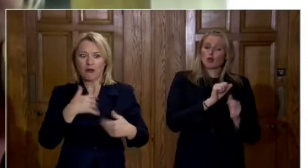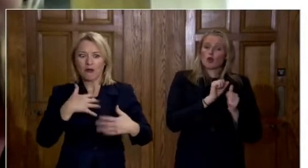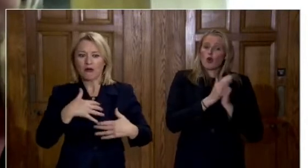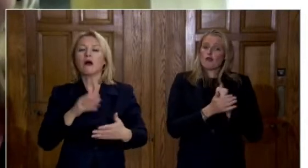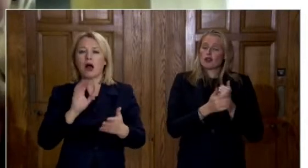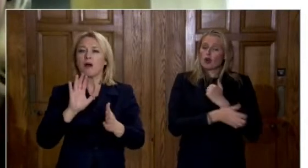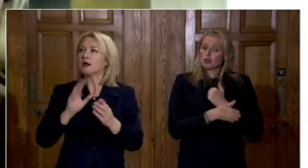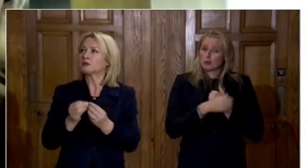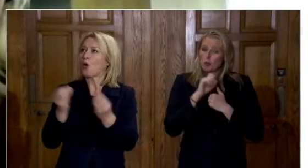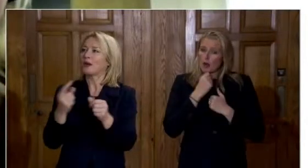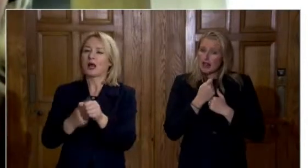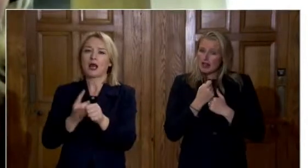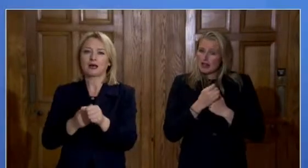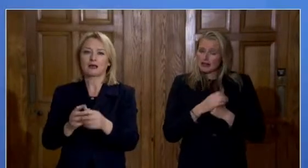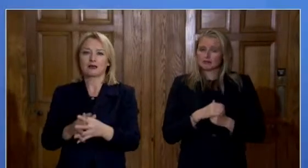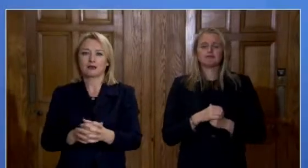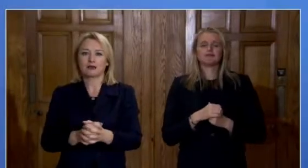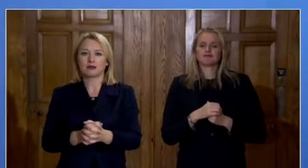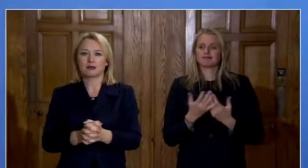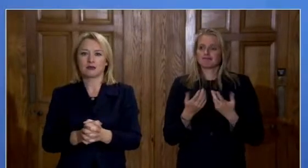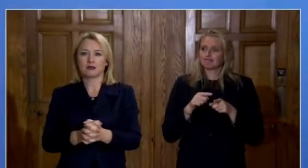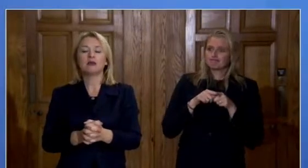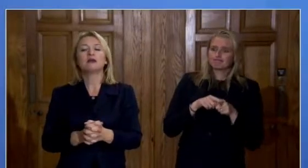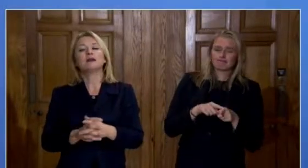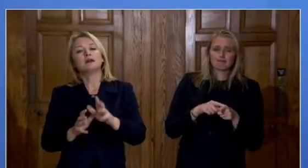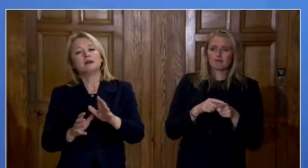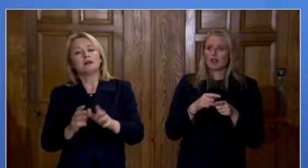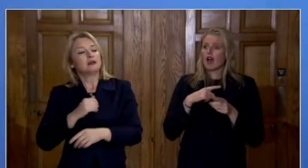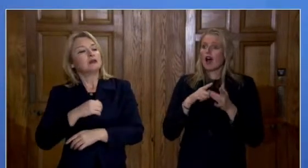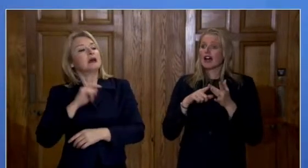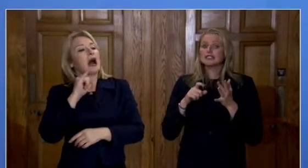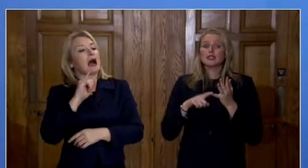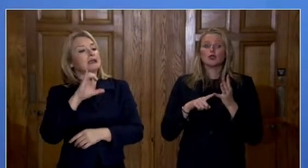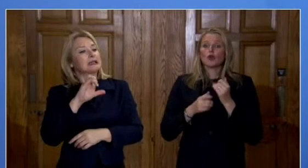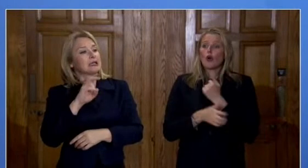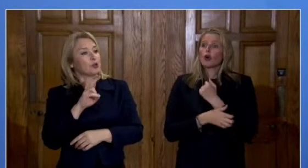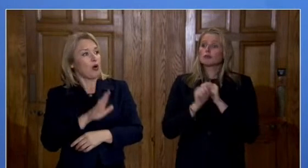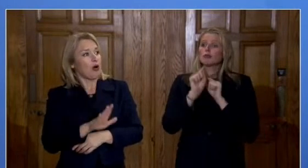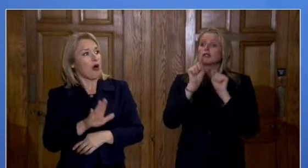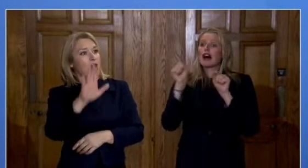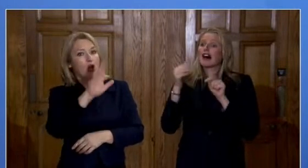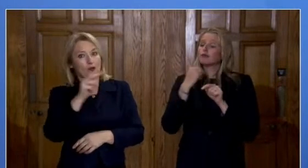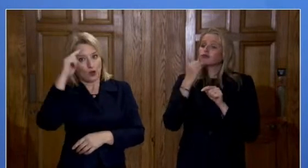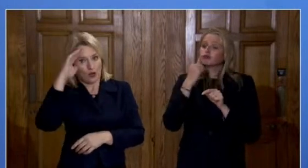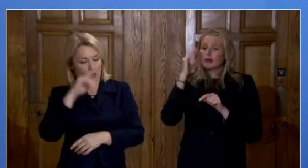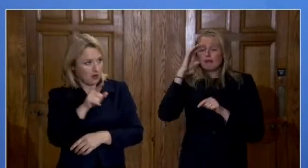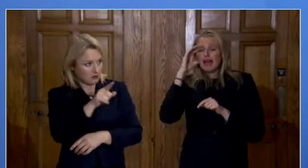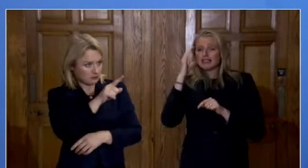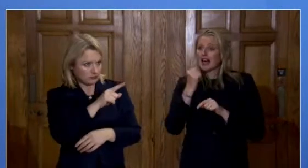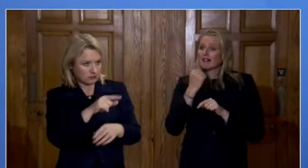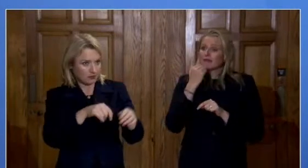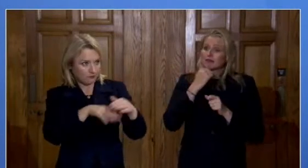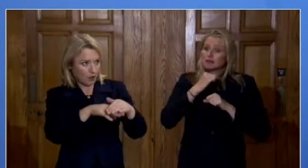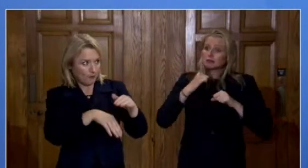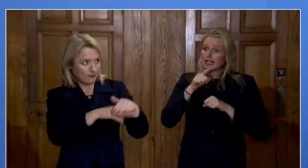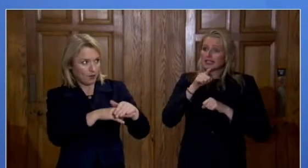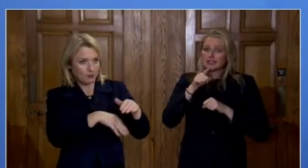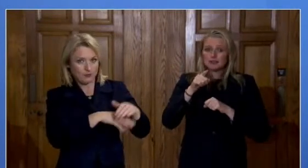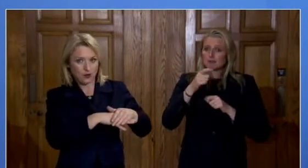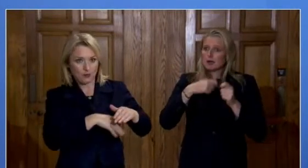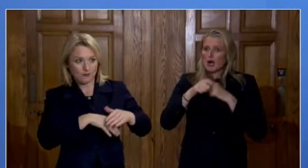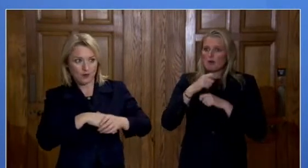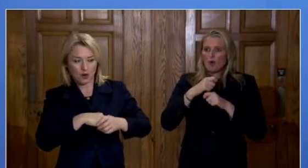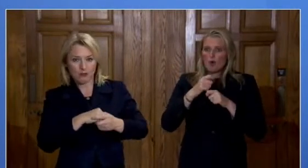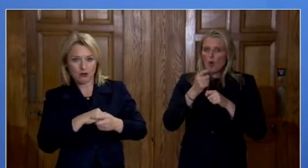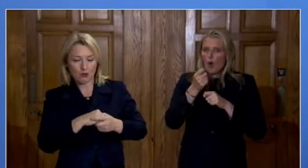over the edge it's where that capacity within our icu system across the region gets to the point that we look to the number